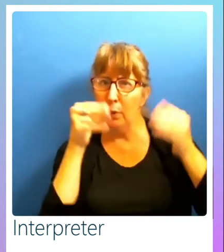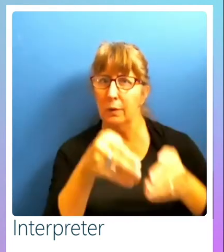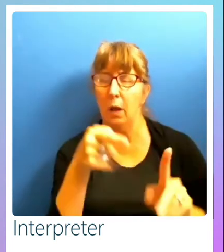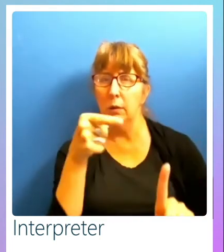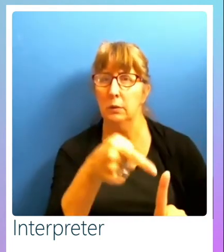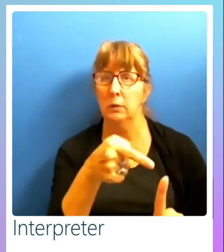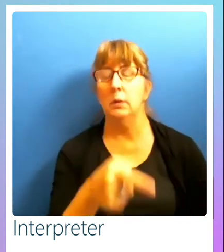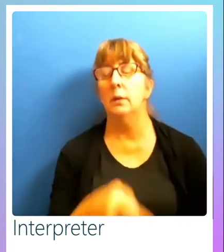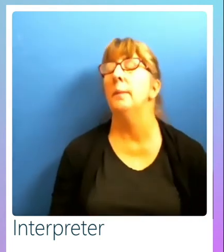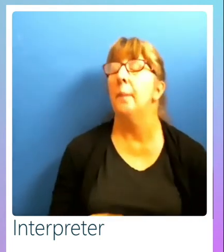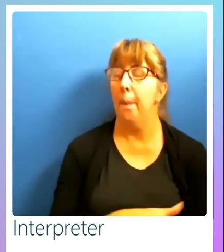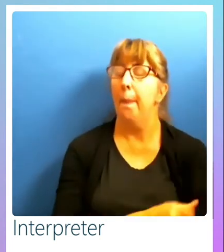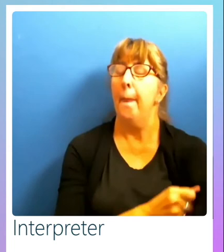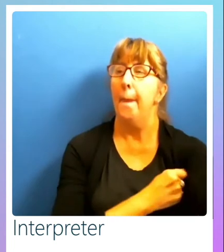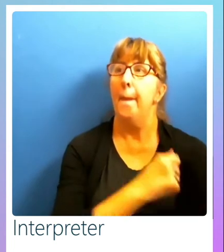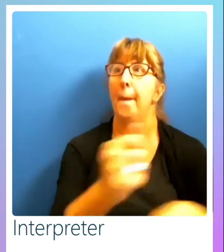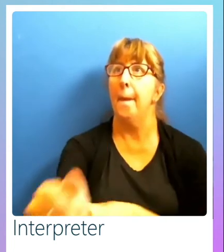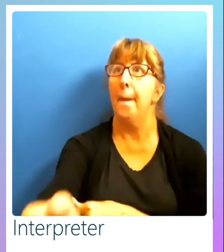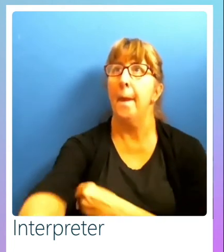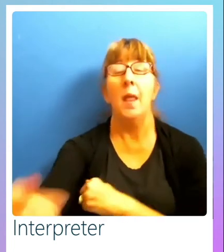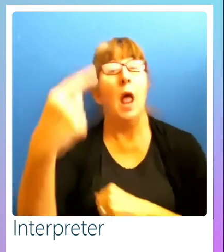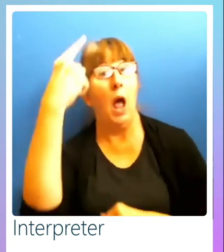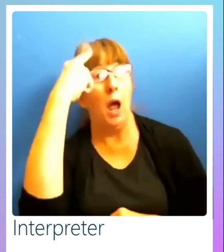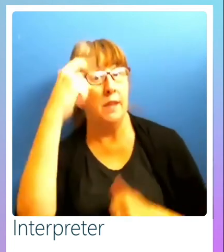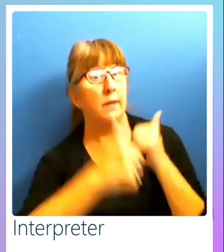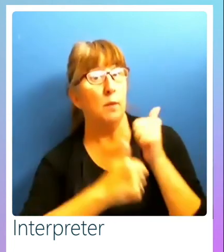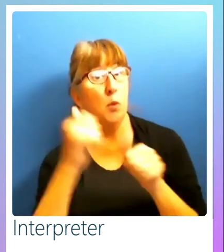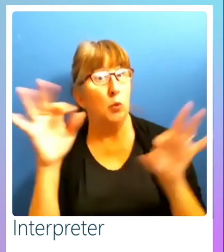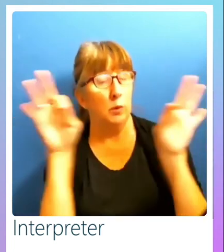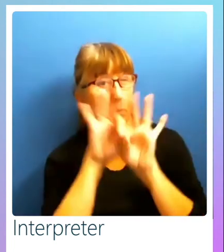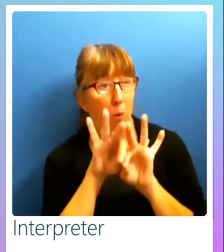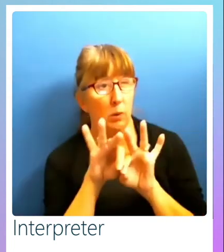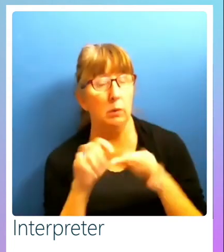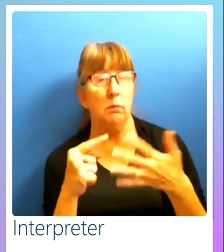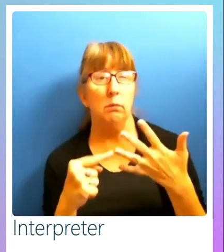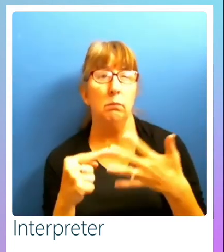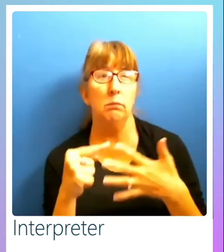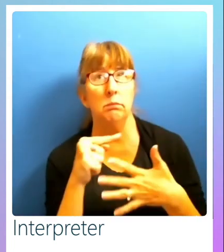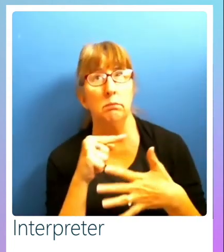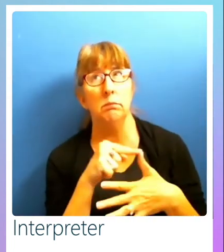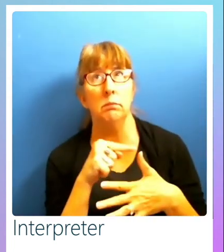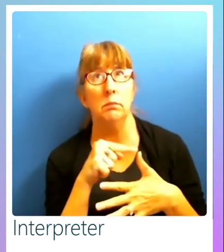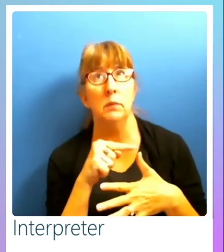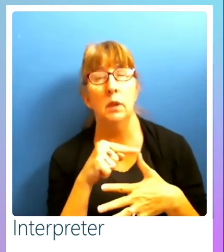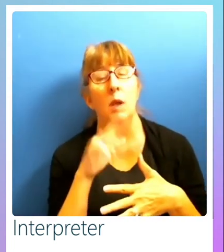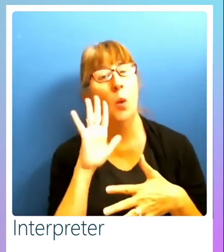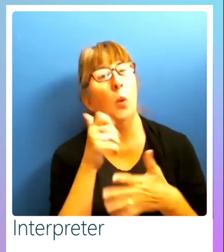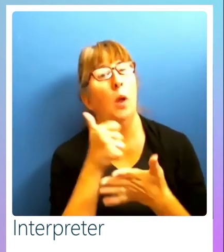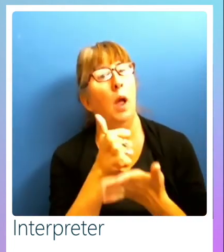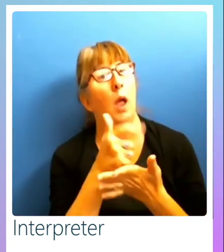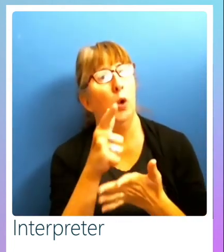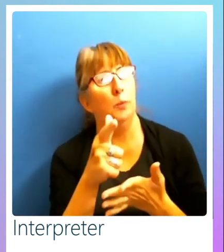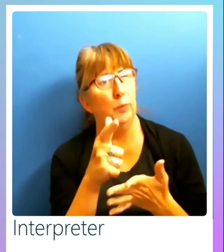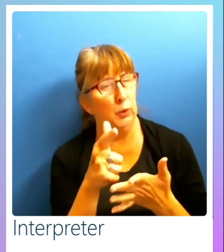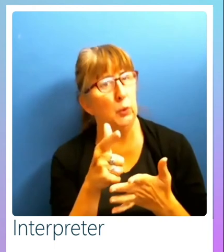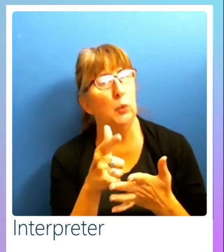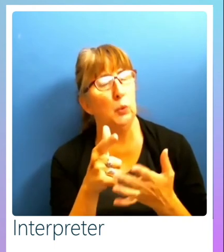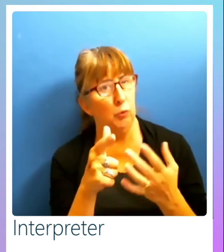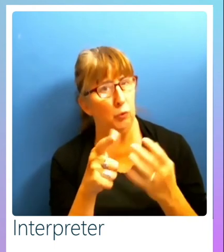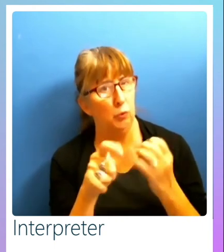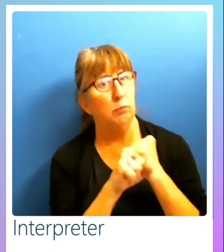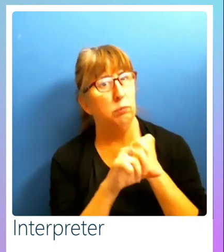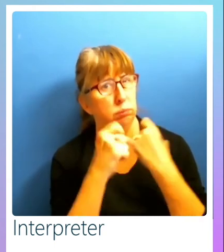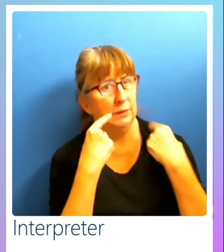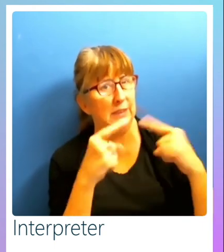Yeah, so I think the most important one that's going to help you sell this is probably going to be the market